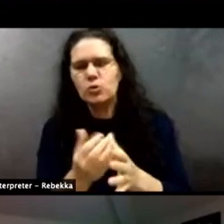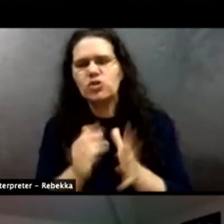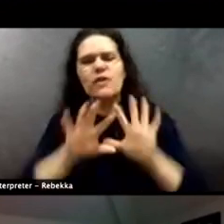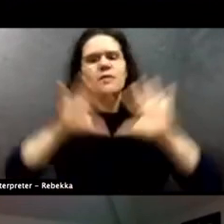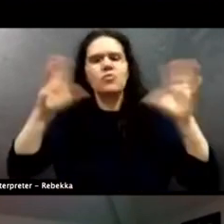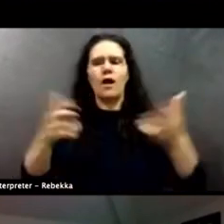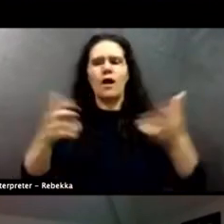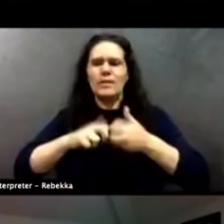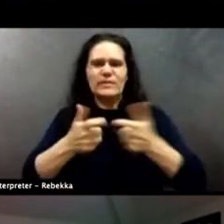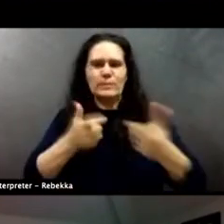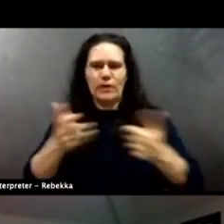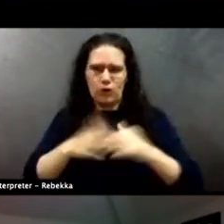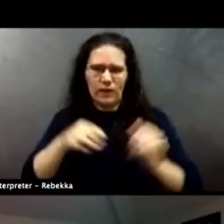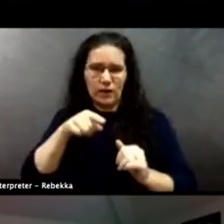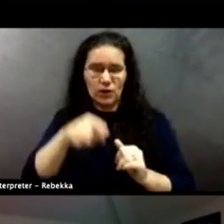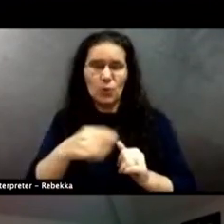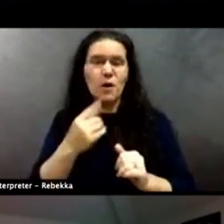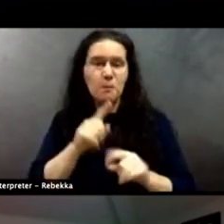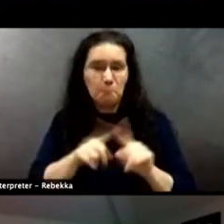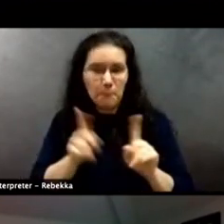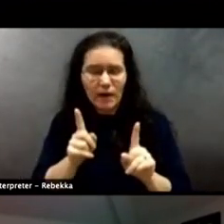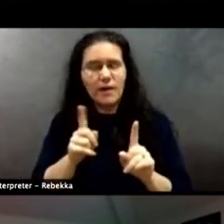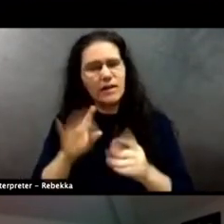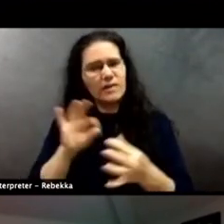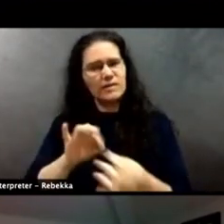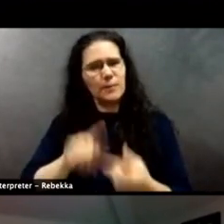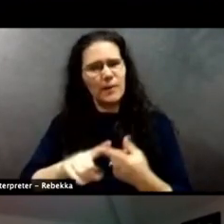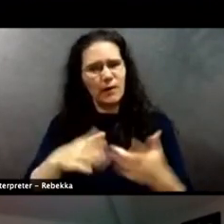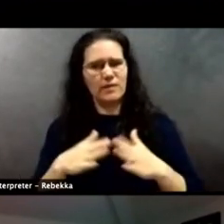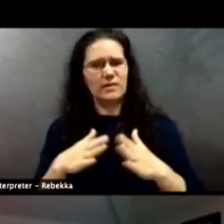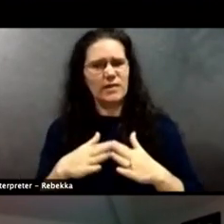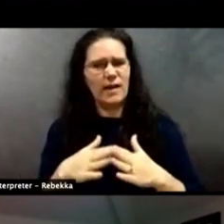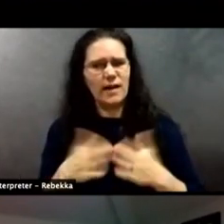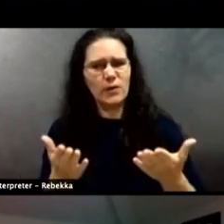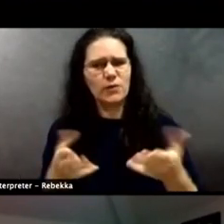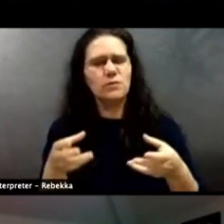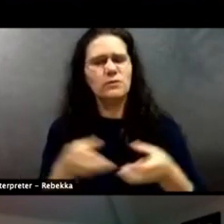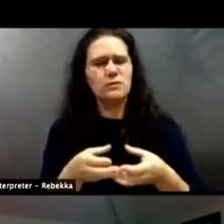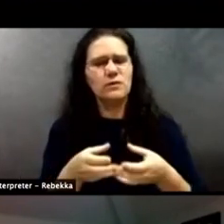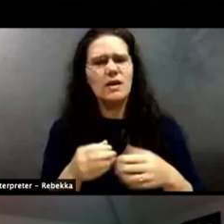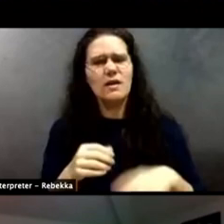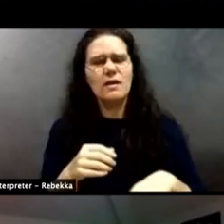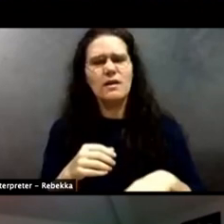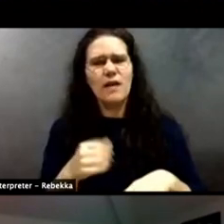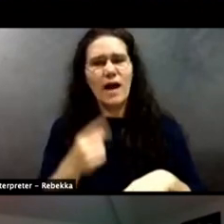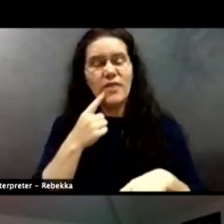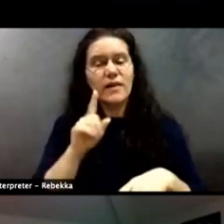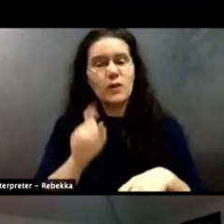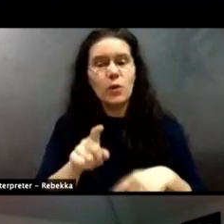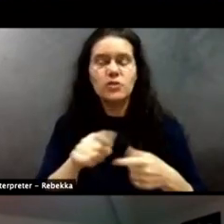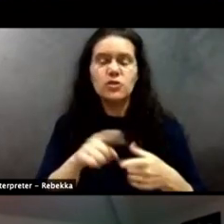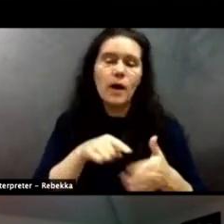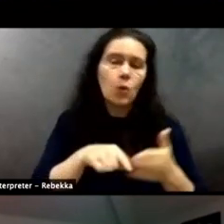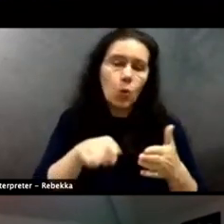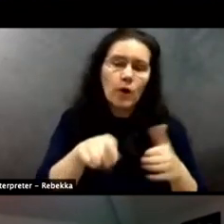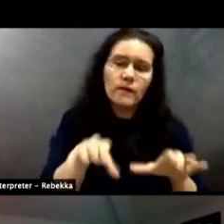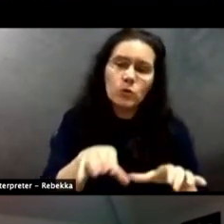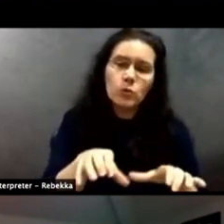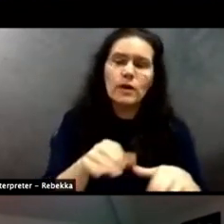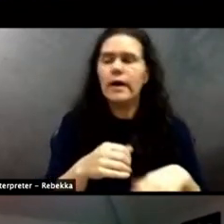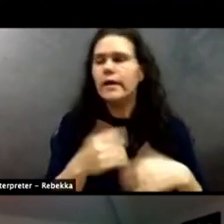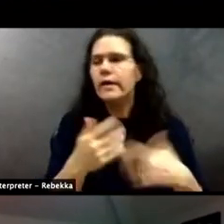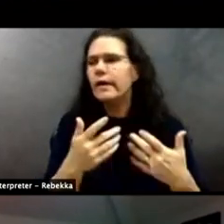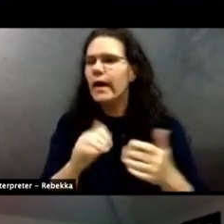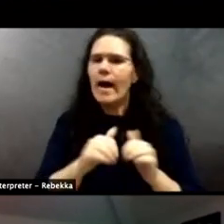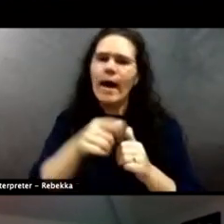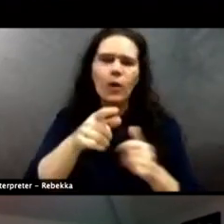it's also about the town. And I think, you know, the questions about what have you done? What, you know, how